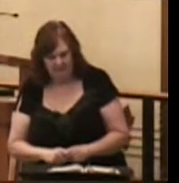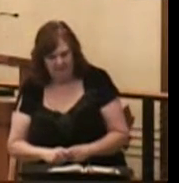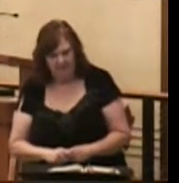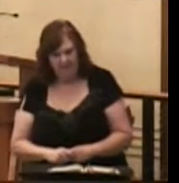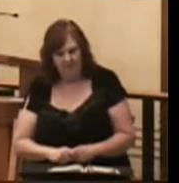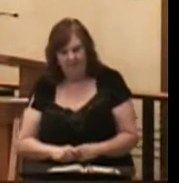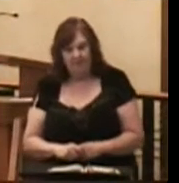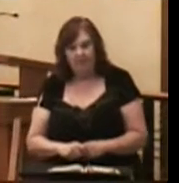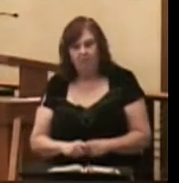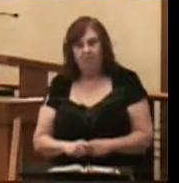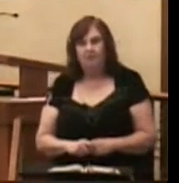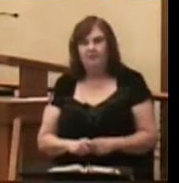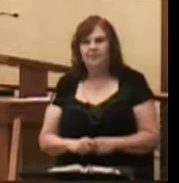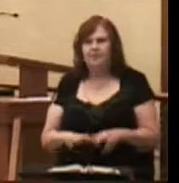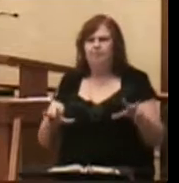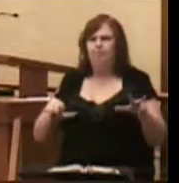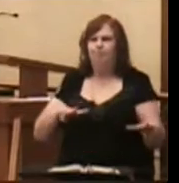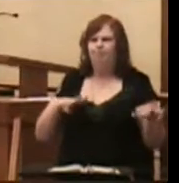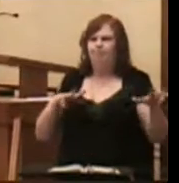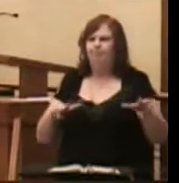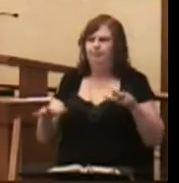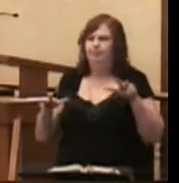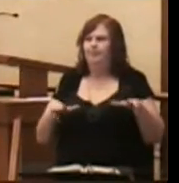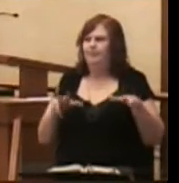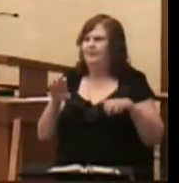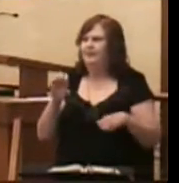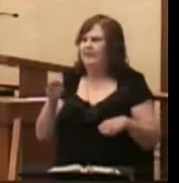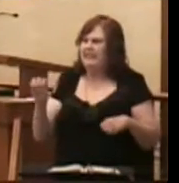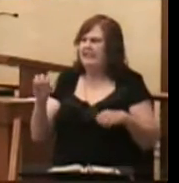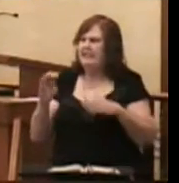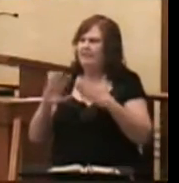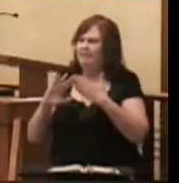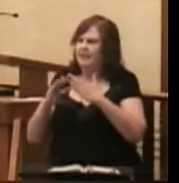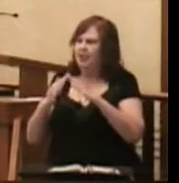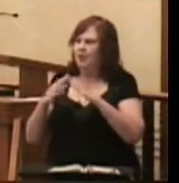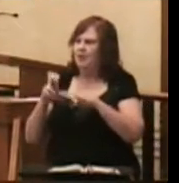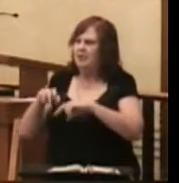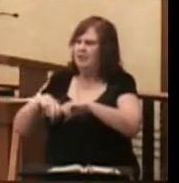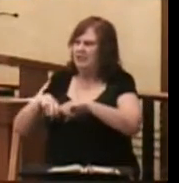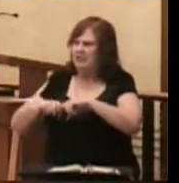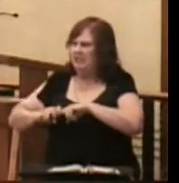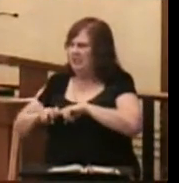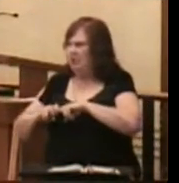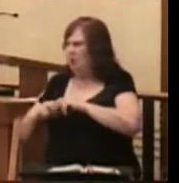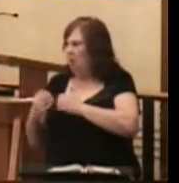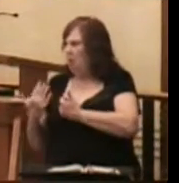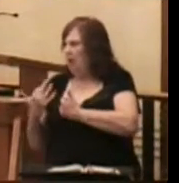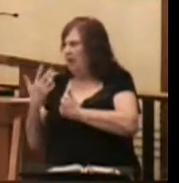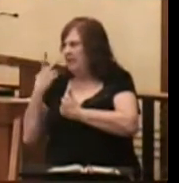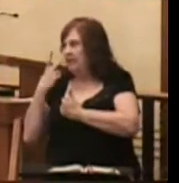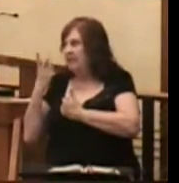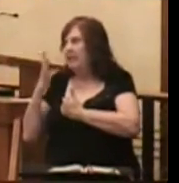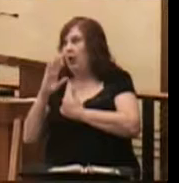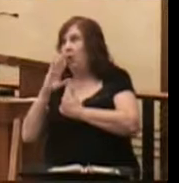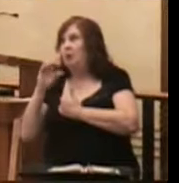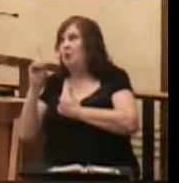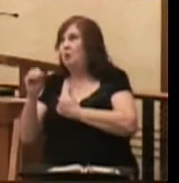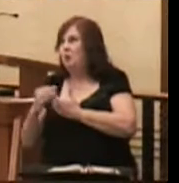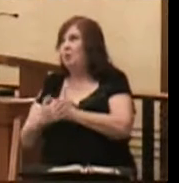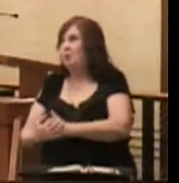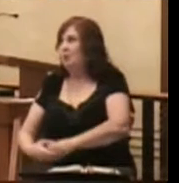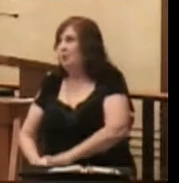And then he marches east of town. And like a three-year-old just sits down grumpily and waits to see what God is going to do